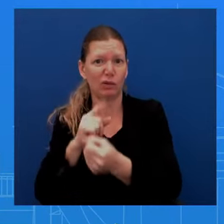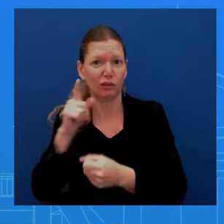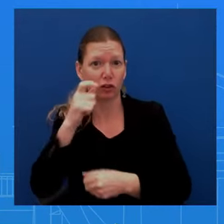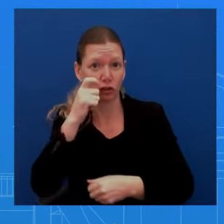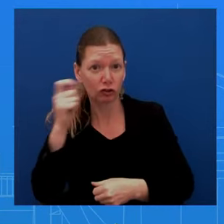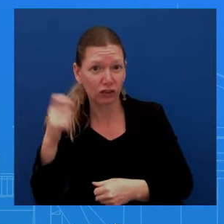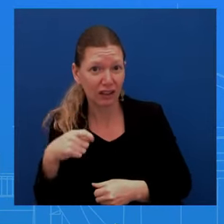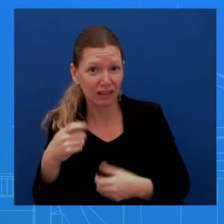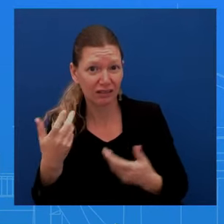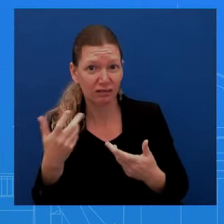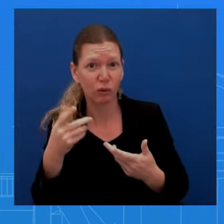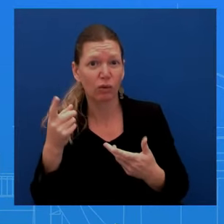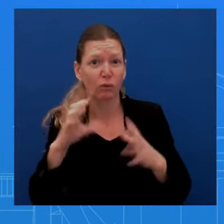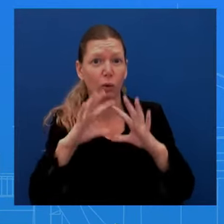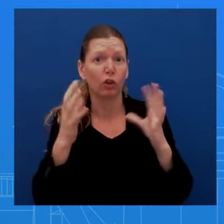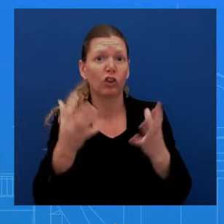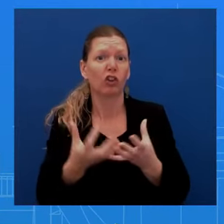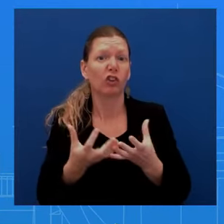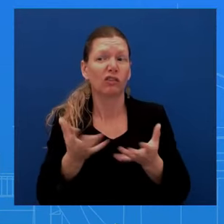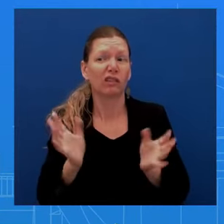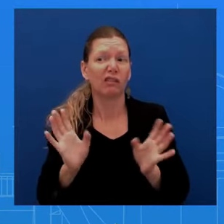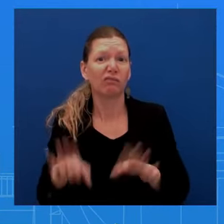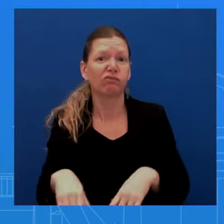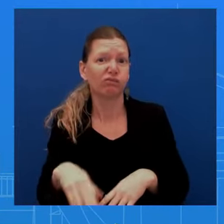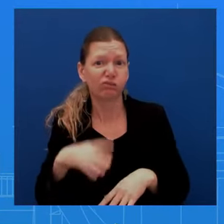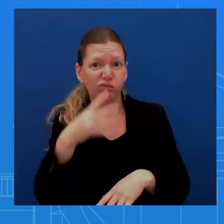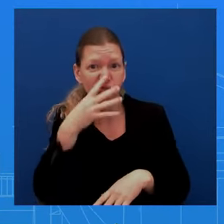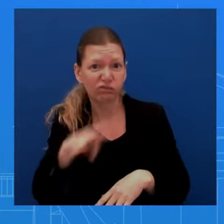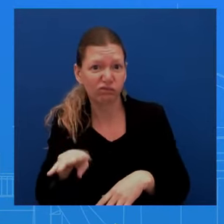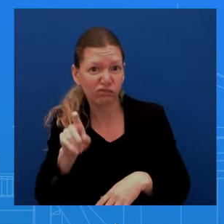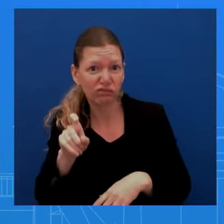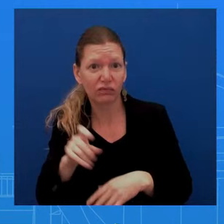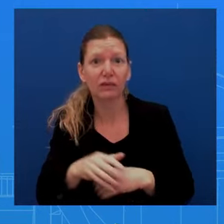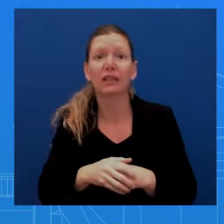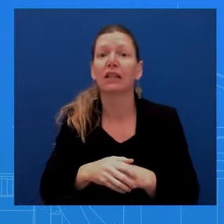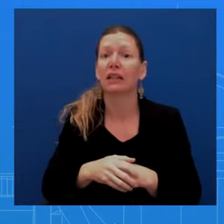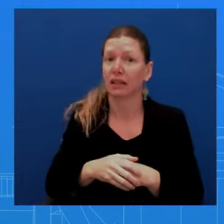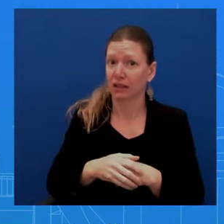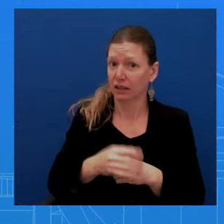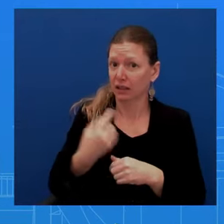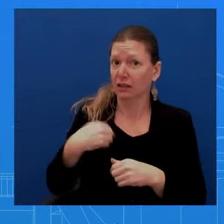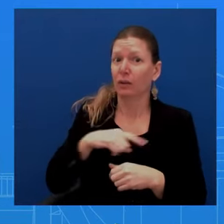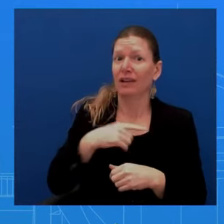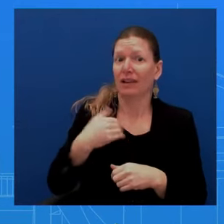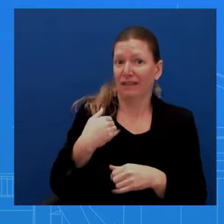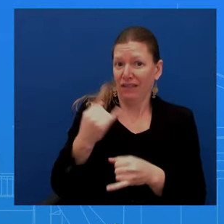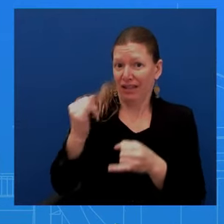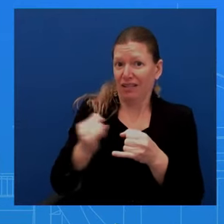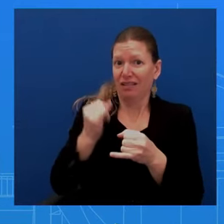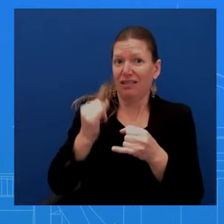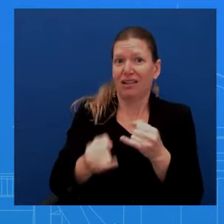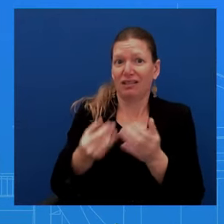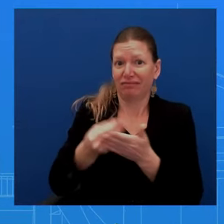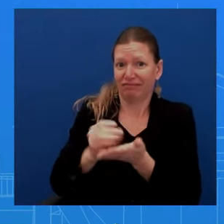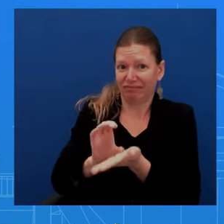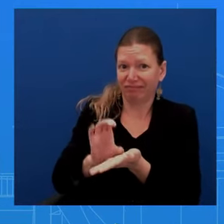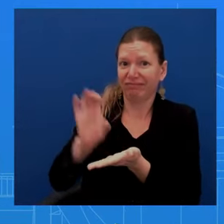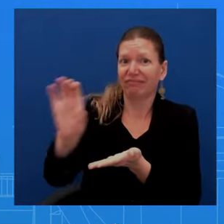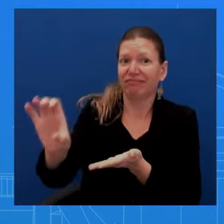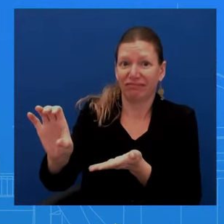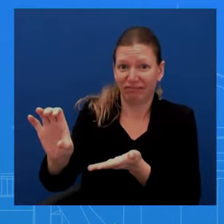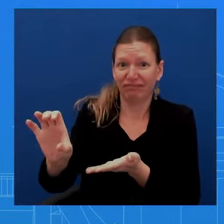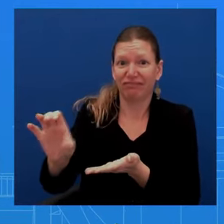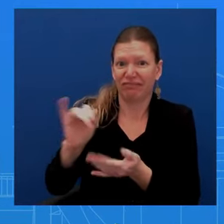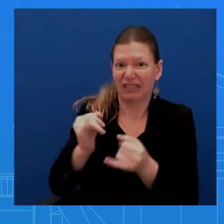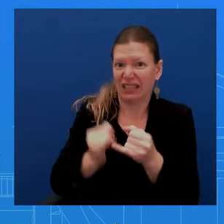uh, drawdown package that, that we had funding to support. Um, and that's why it's, it's, uh, critical that,